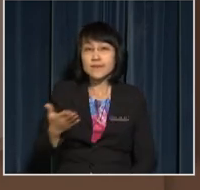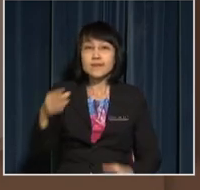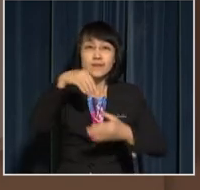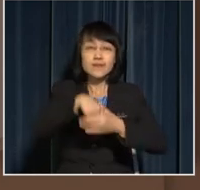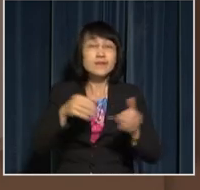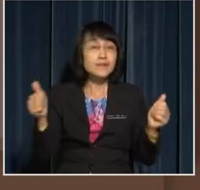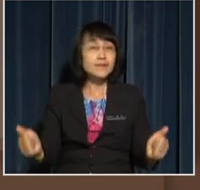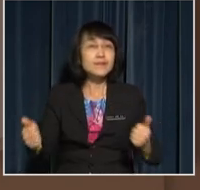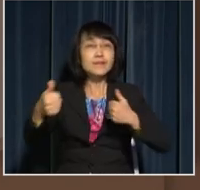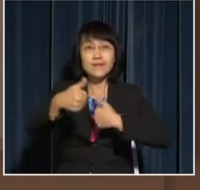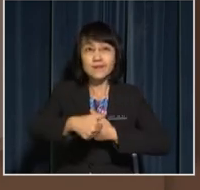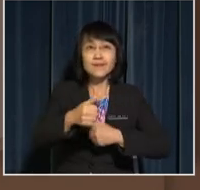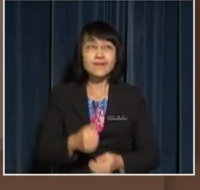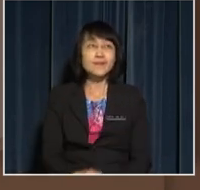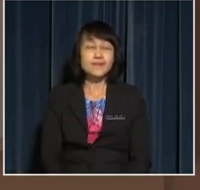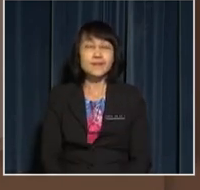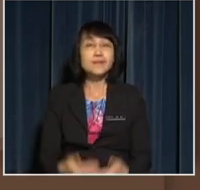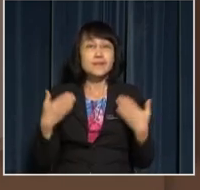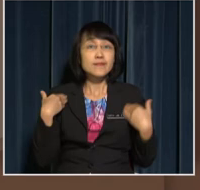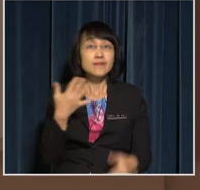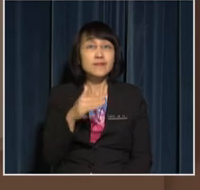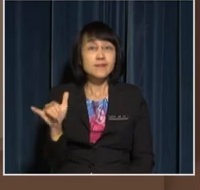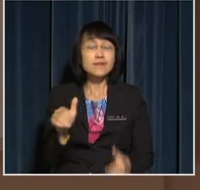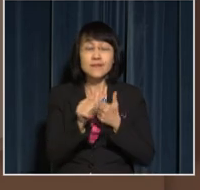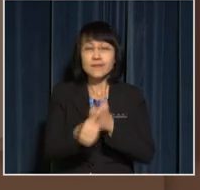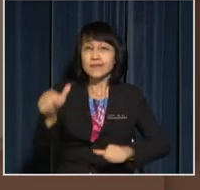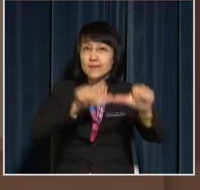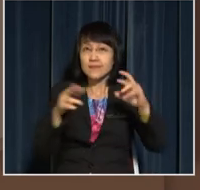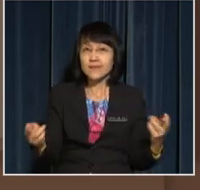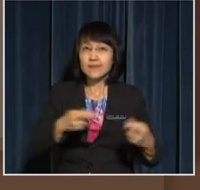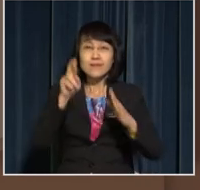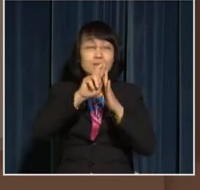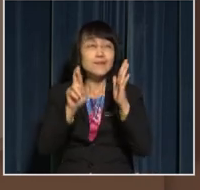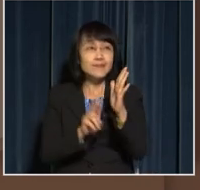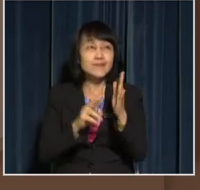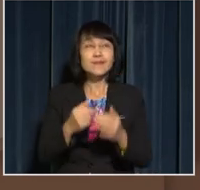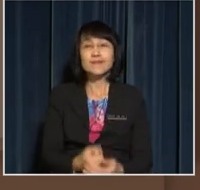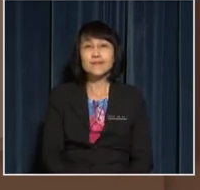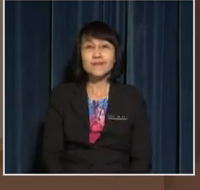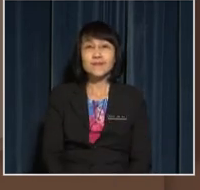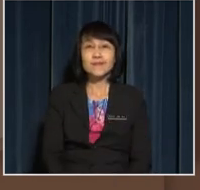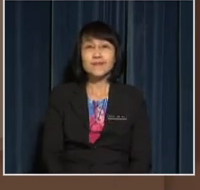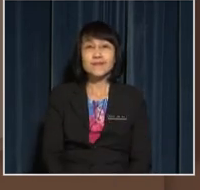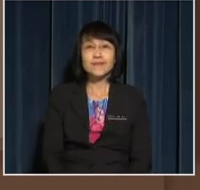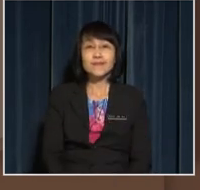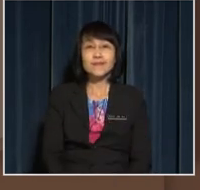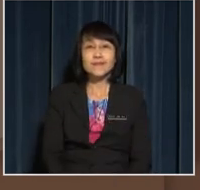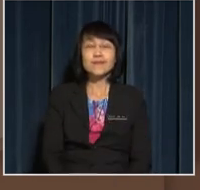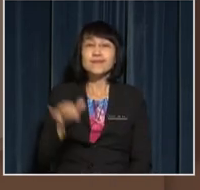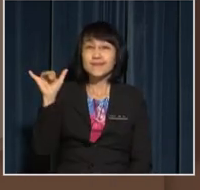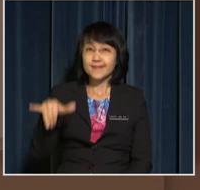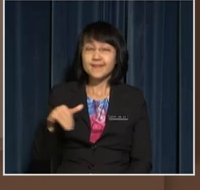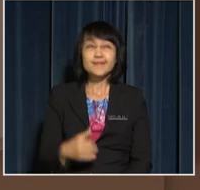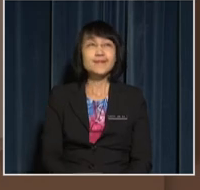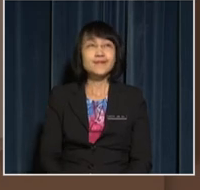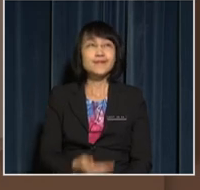something in the aquarium Do they obey the Science Room Rules? Yes,